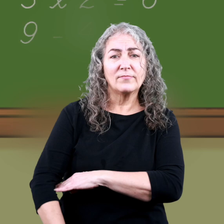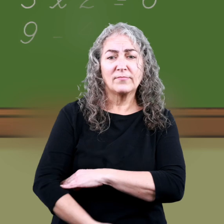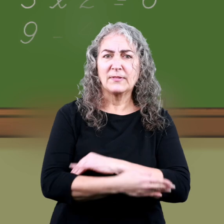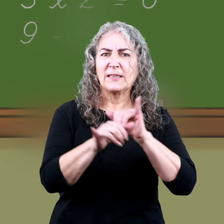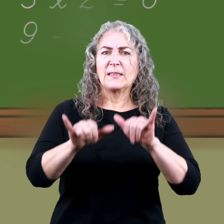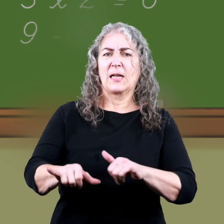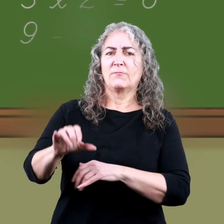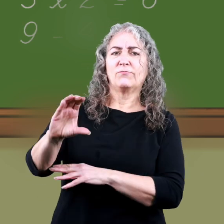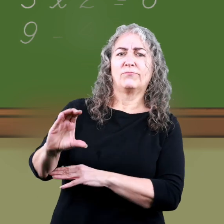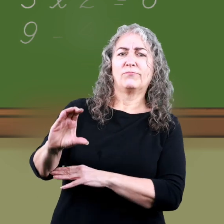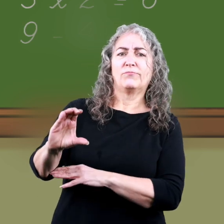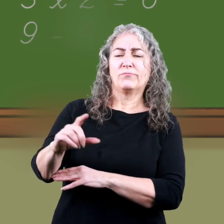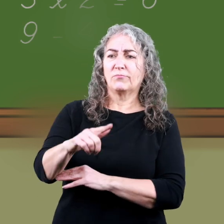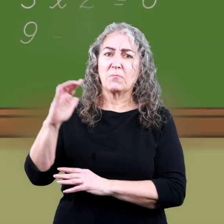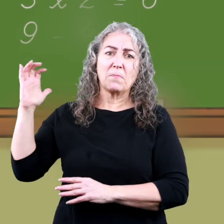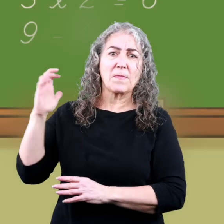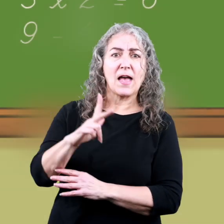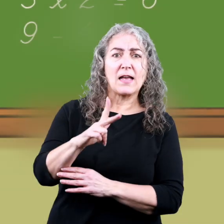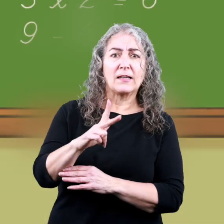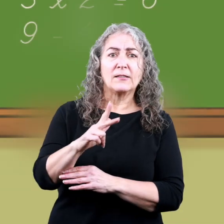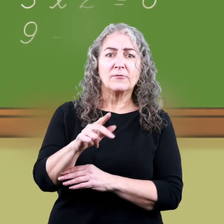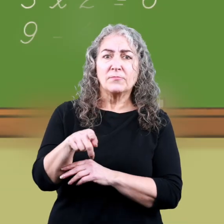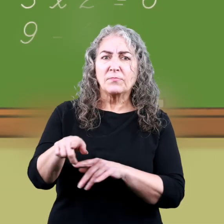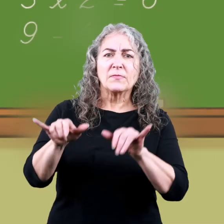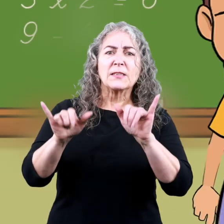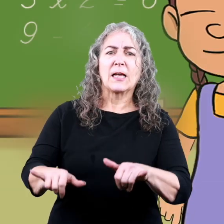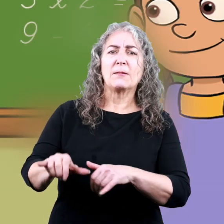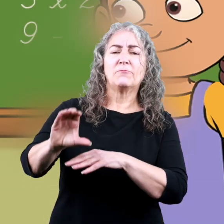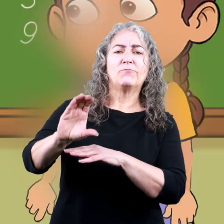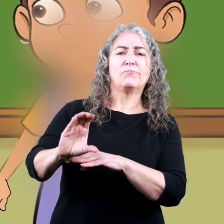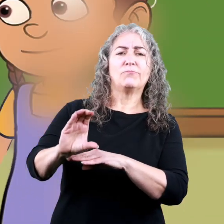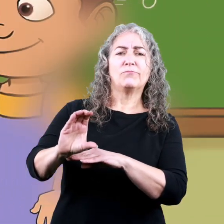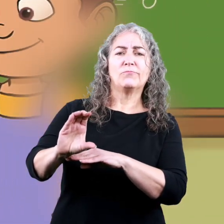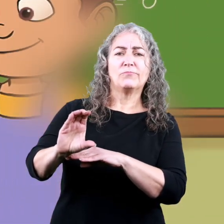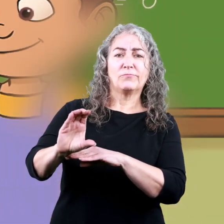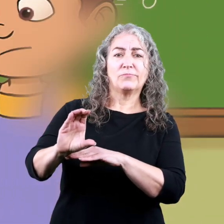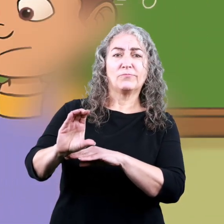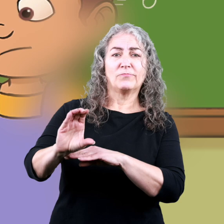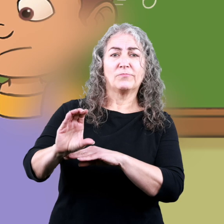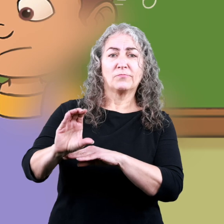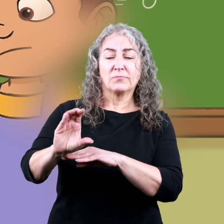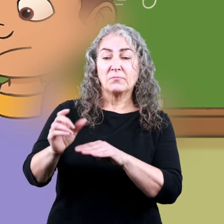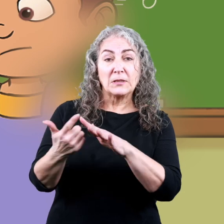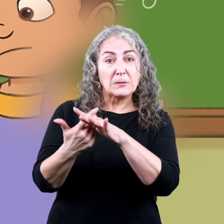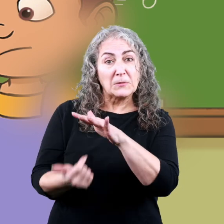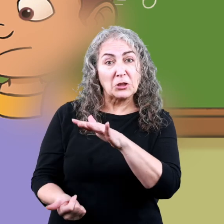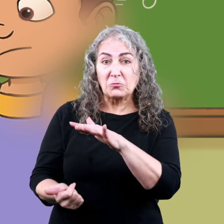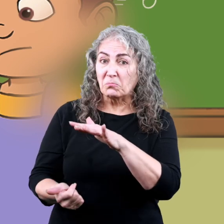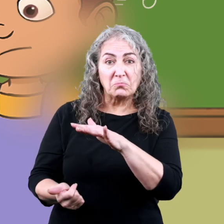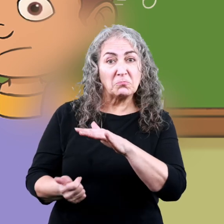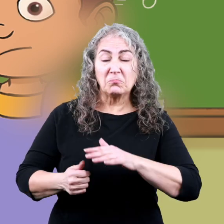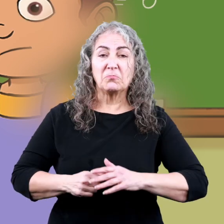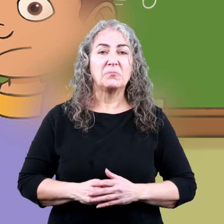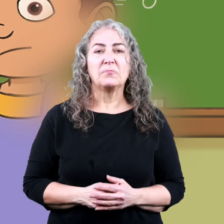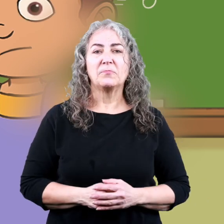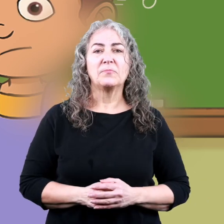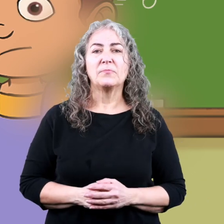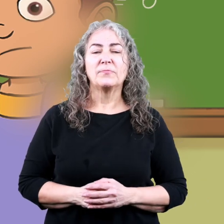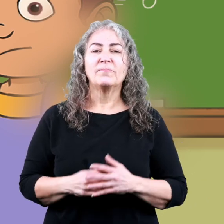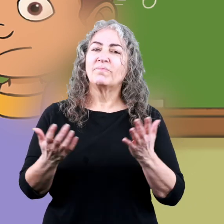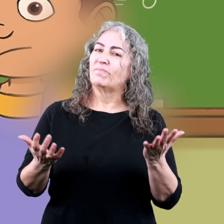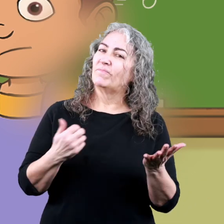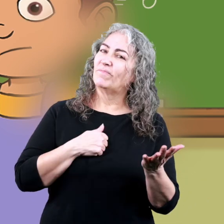still be in the same place when you return in the morning, which means your math book isn't going to suddenly disappear.